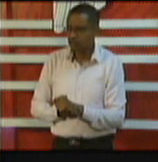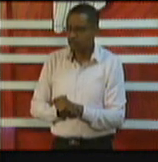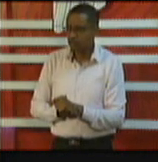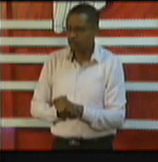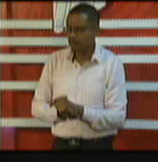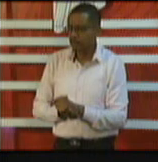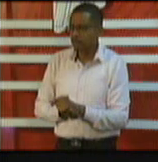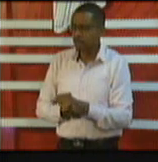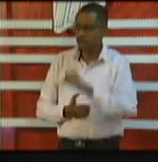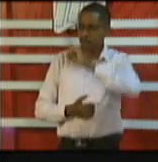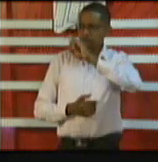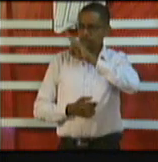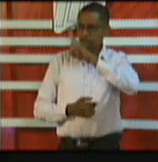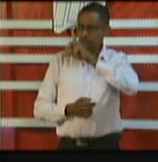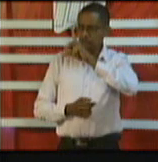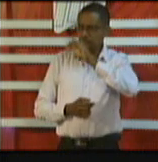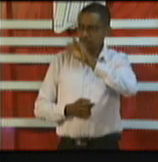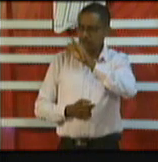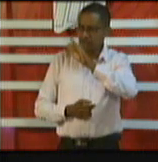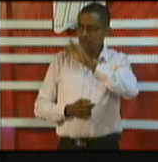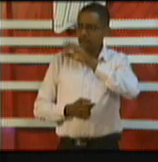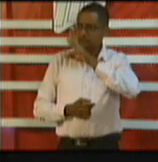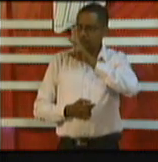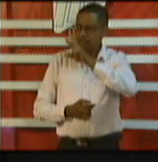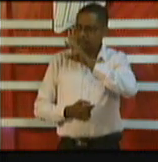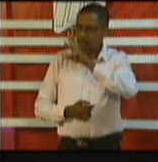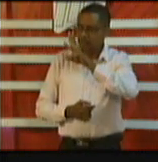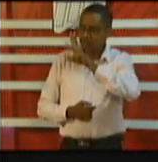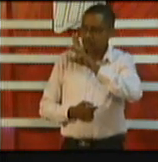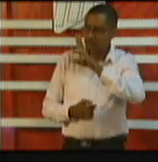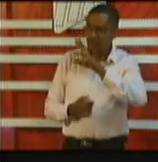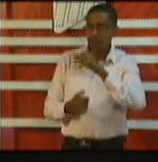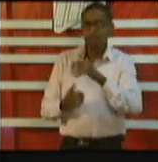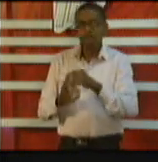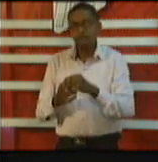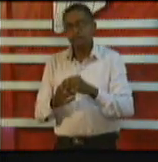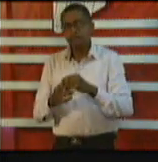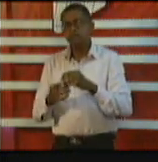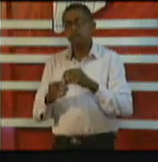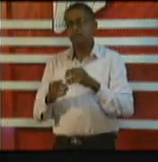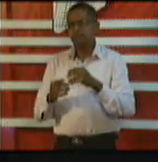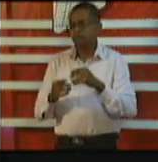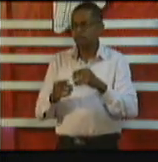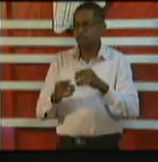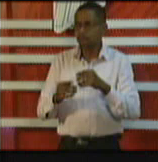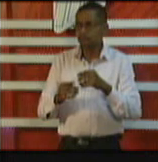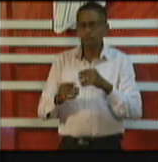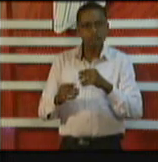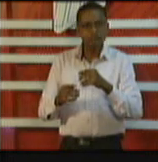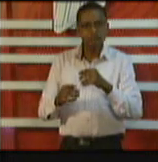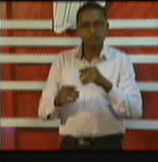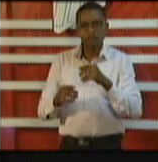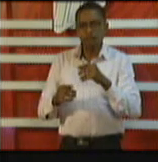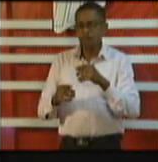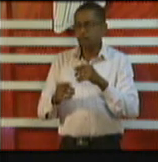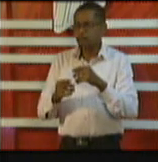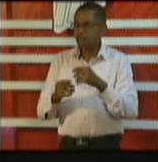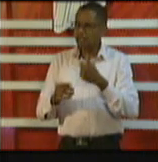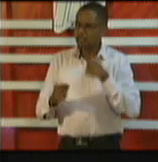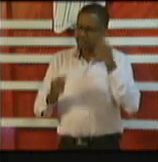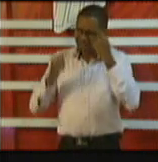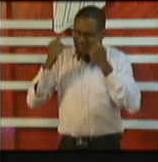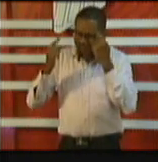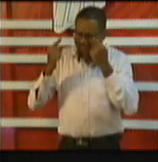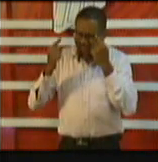6th um once a week out of the u.s and jamaica and so on and i was wondering is it that um for when these